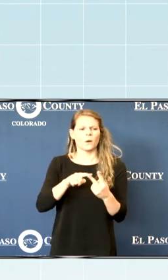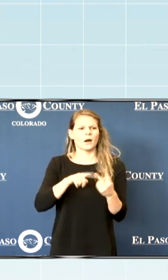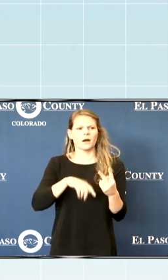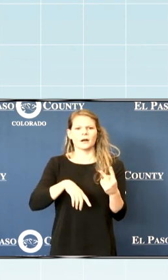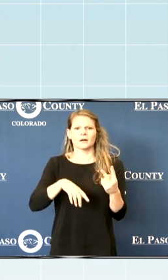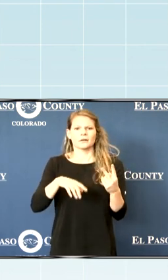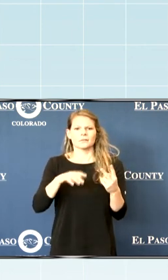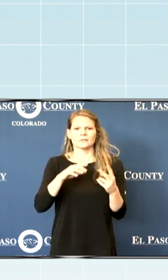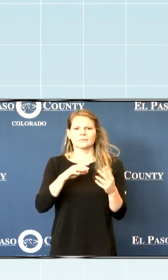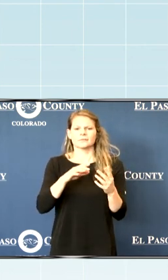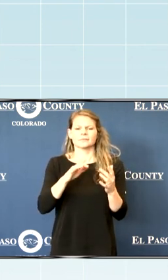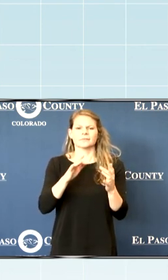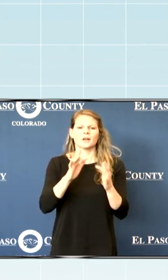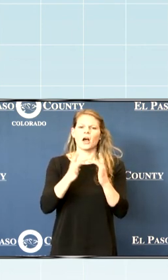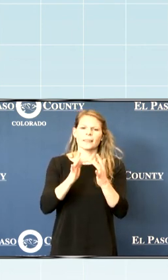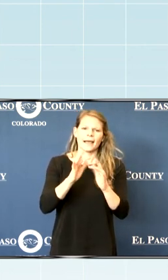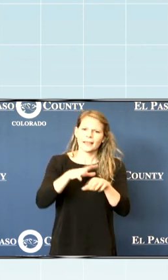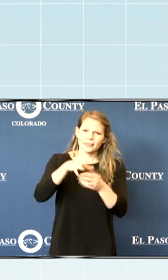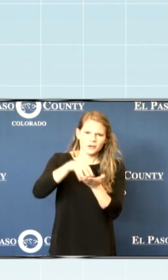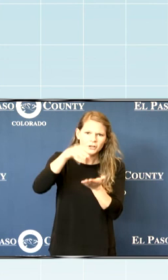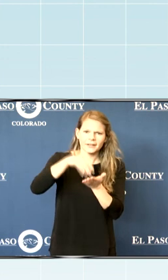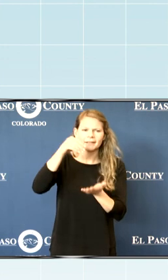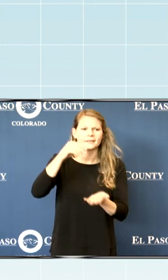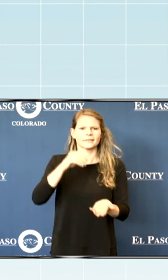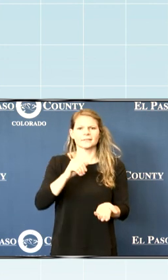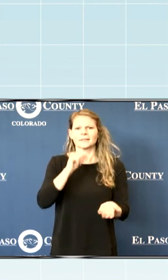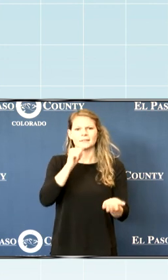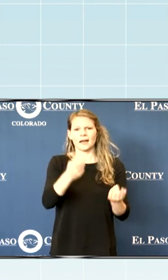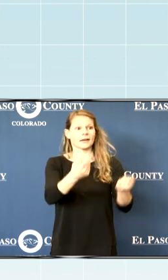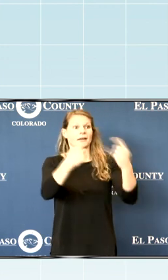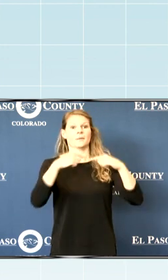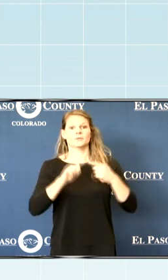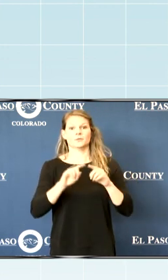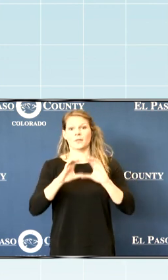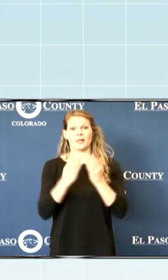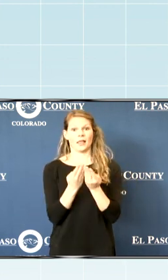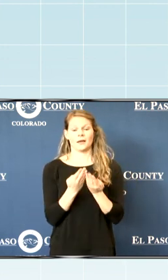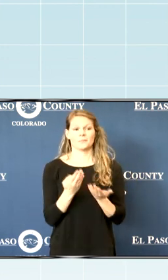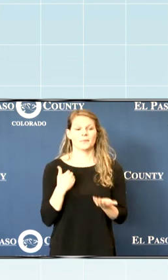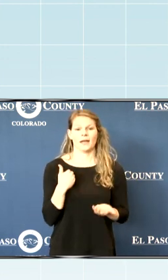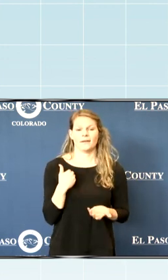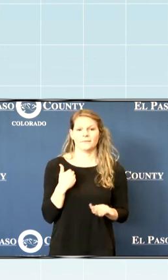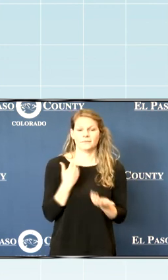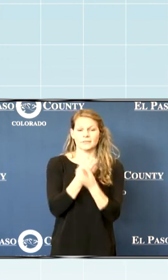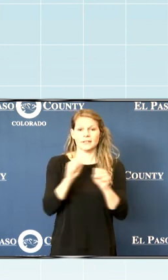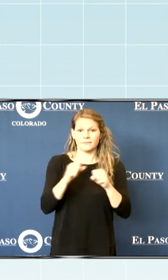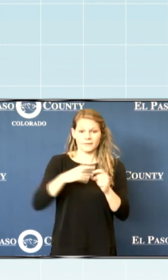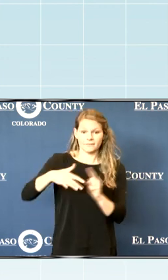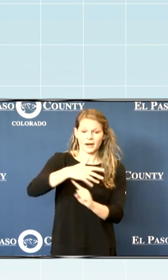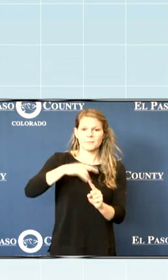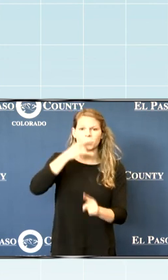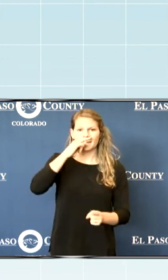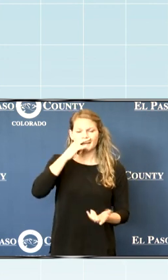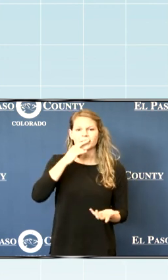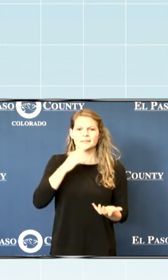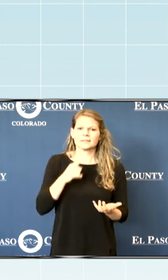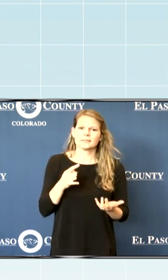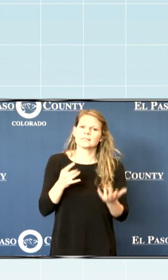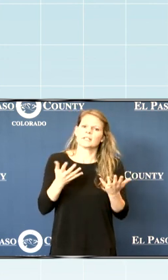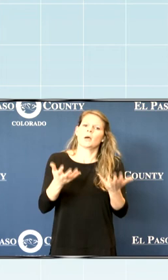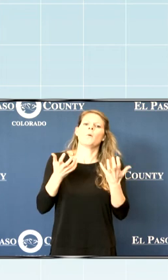distance learning. And then when they get a chance to come to the club, while we have them in cohorts in a safe environment, the kids are still able to get that